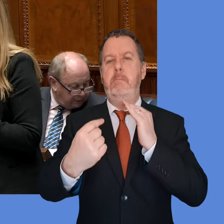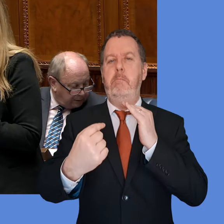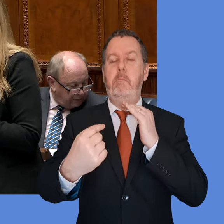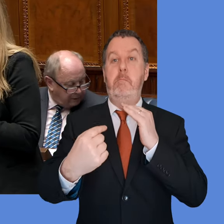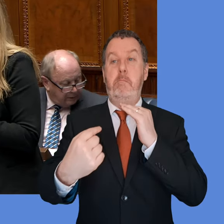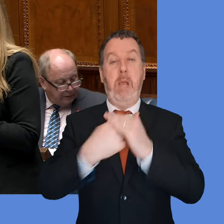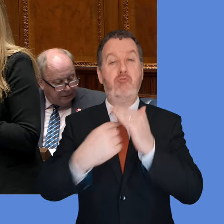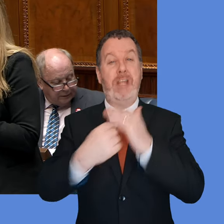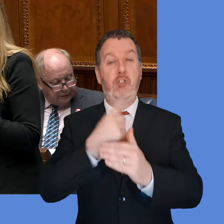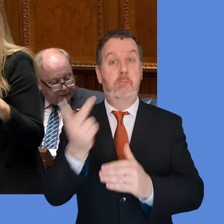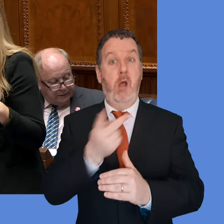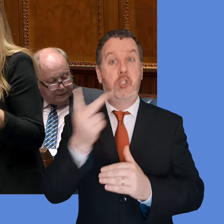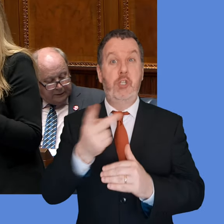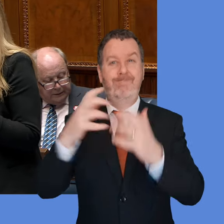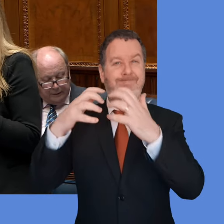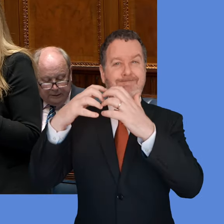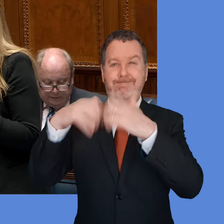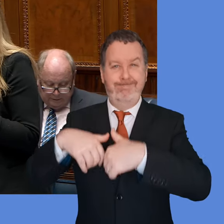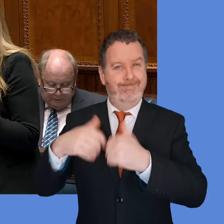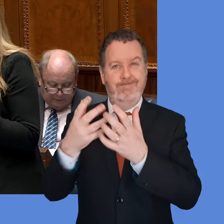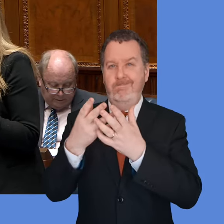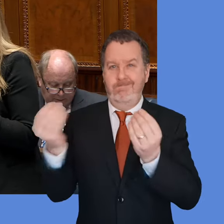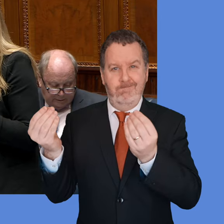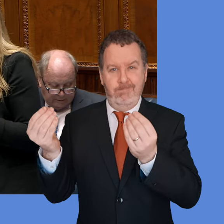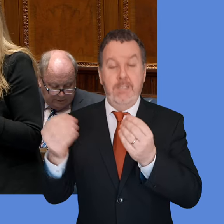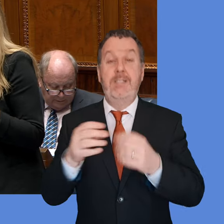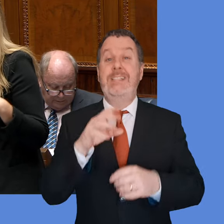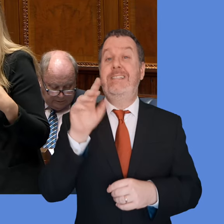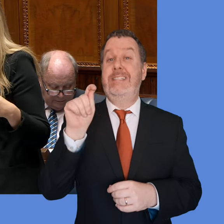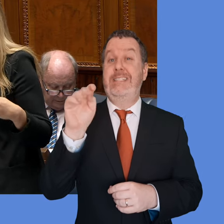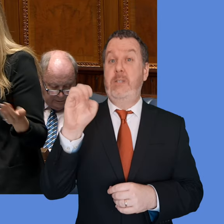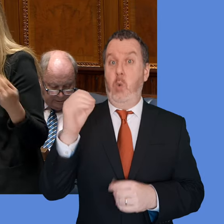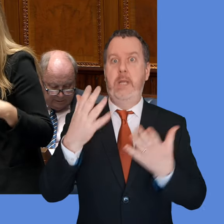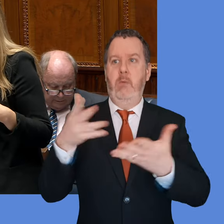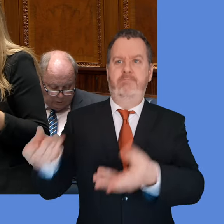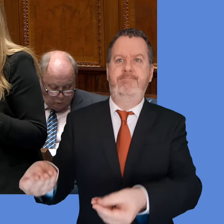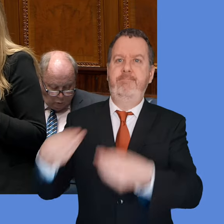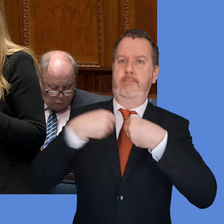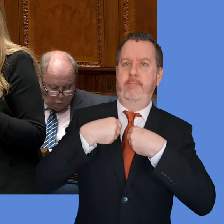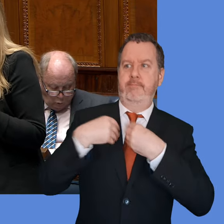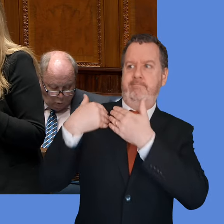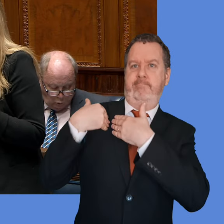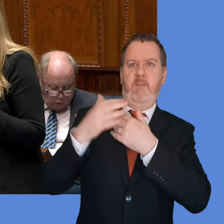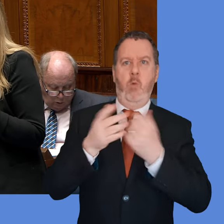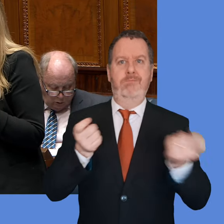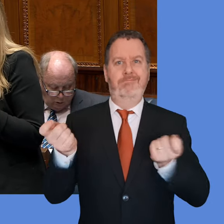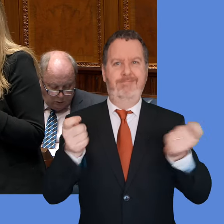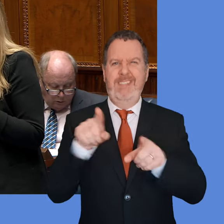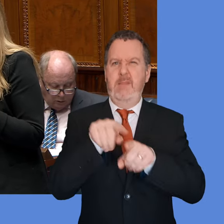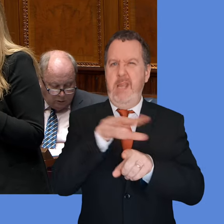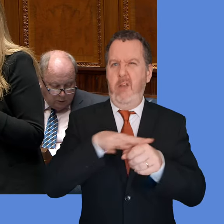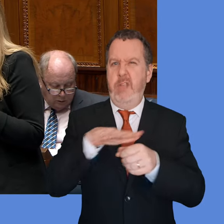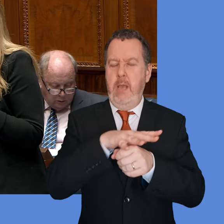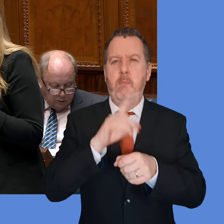Migration Partnership had ceased to exist, and TEO has taken the governance into